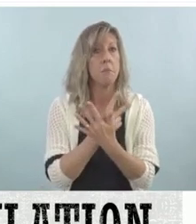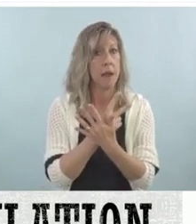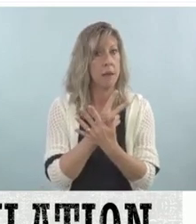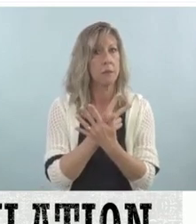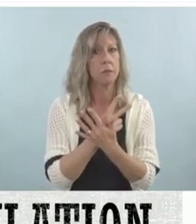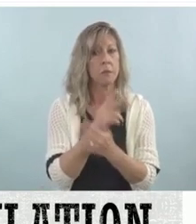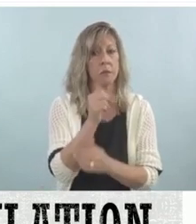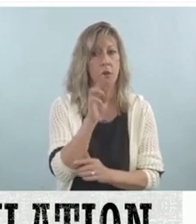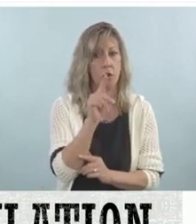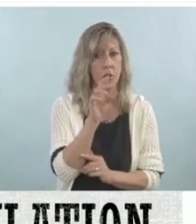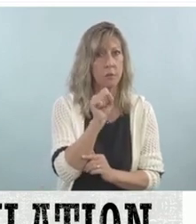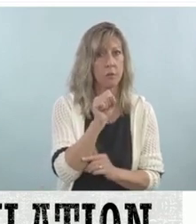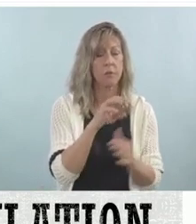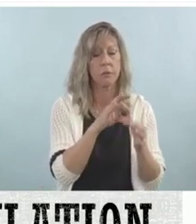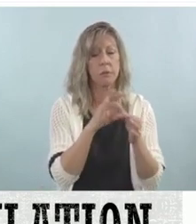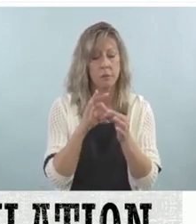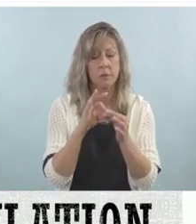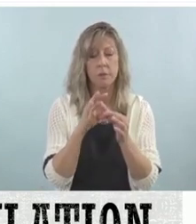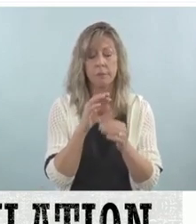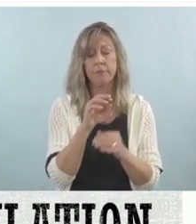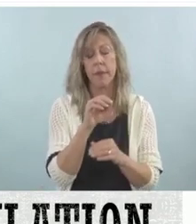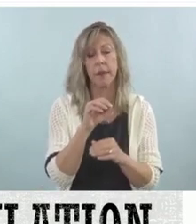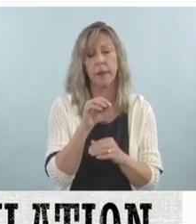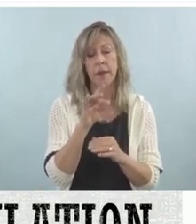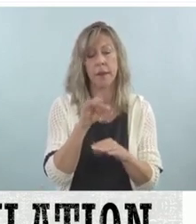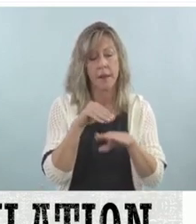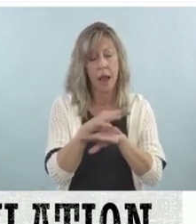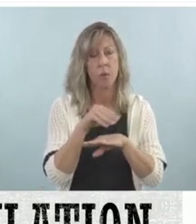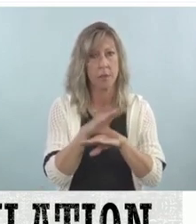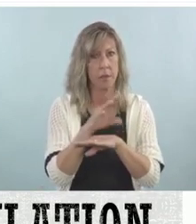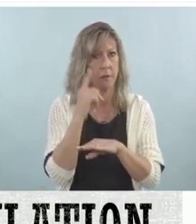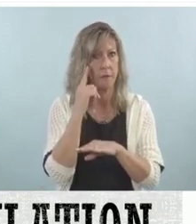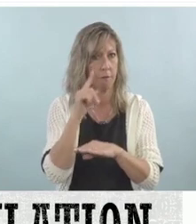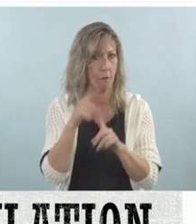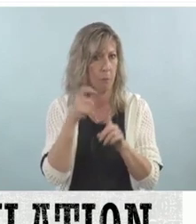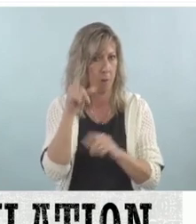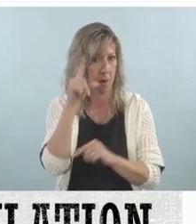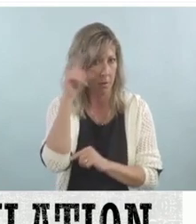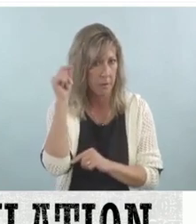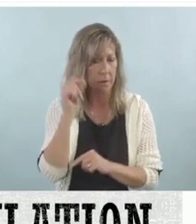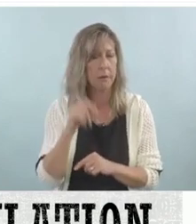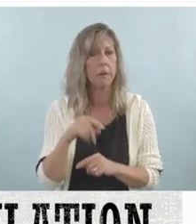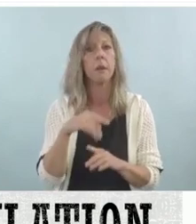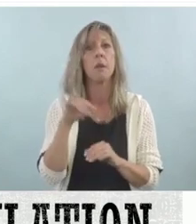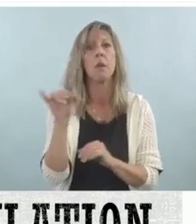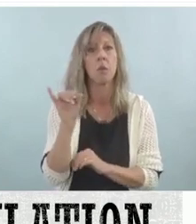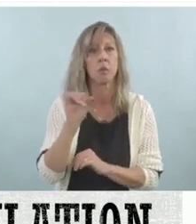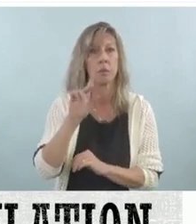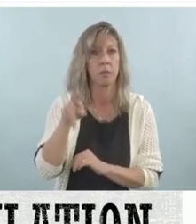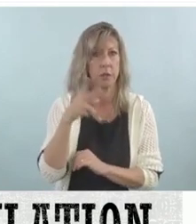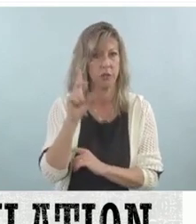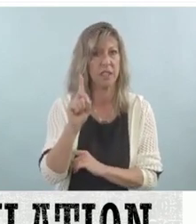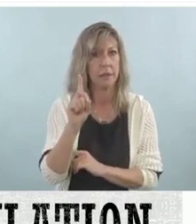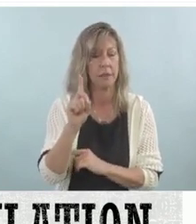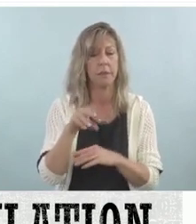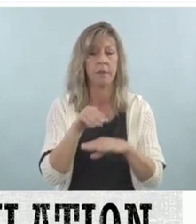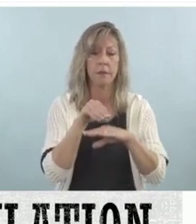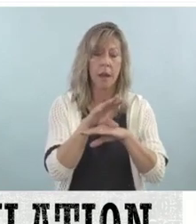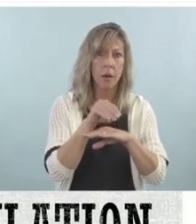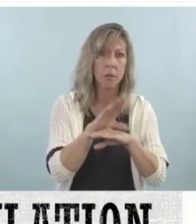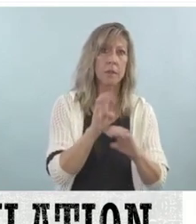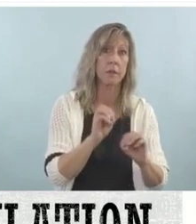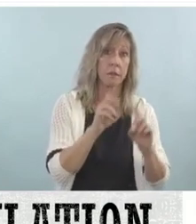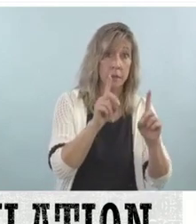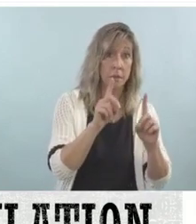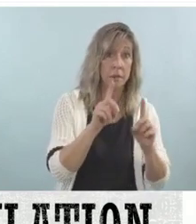from Gallaudet University, and a PhD in counseling education and school psychology from